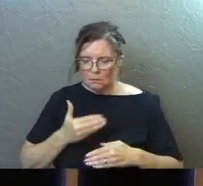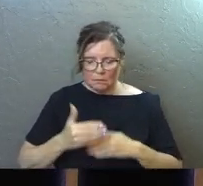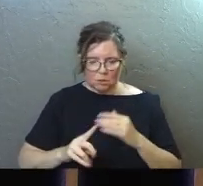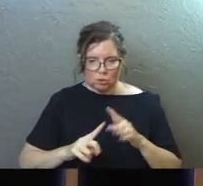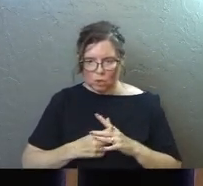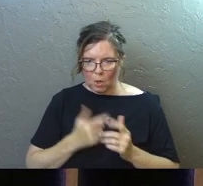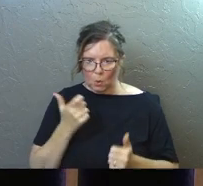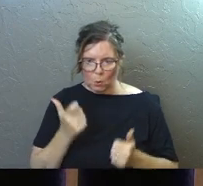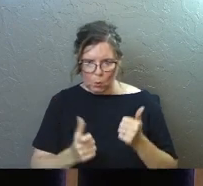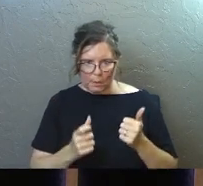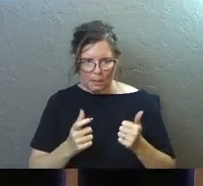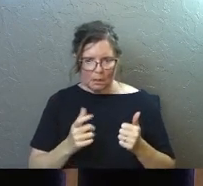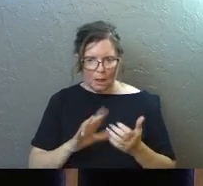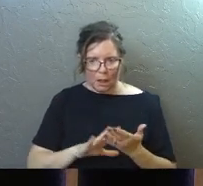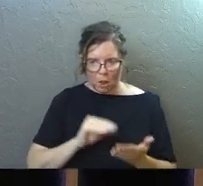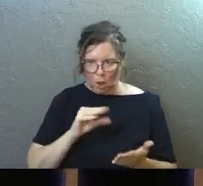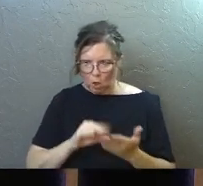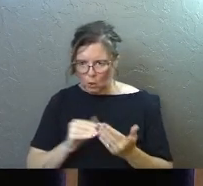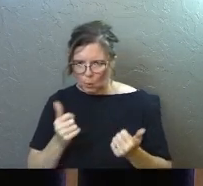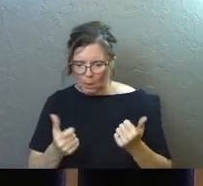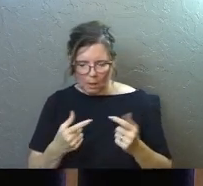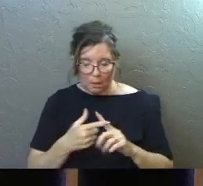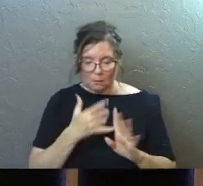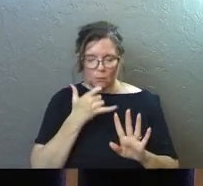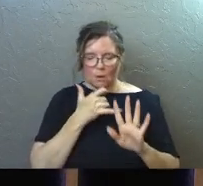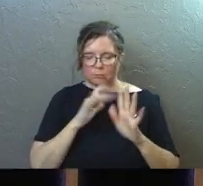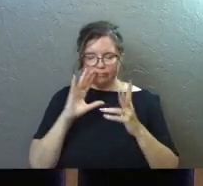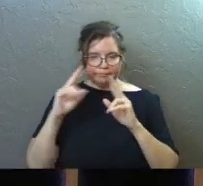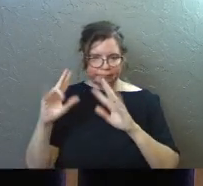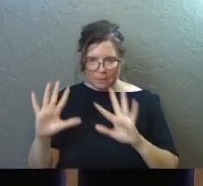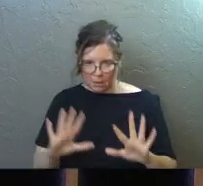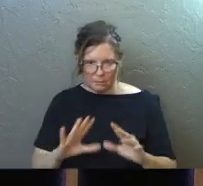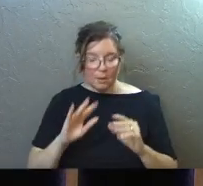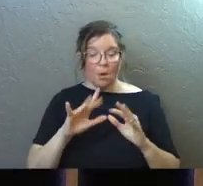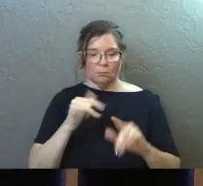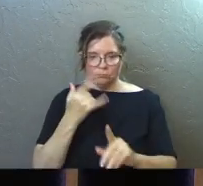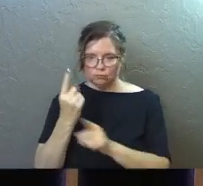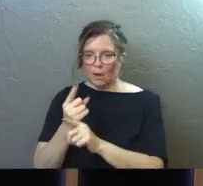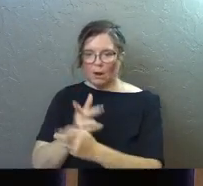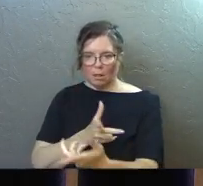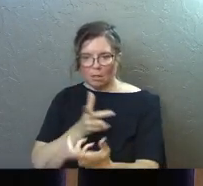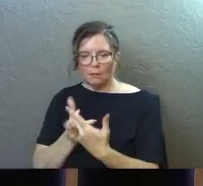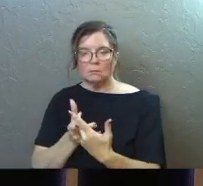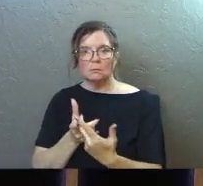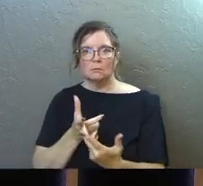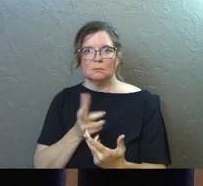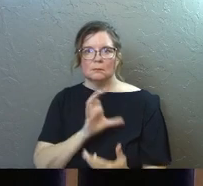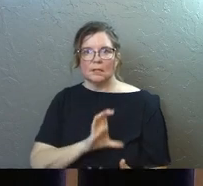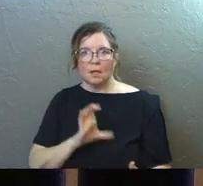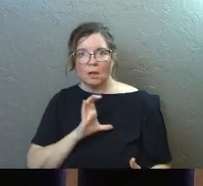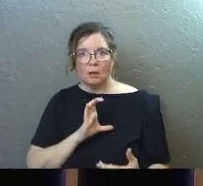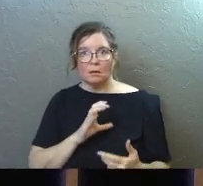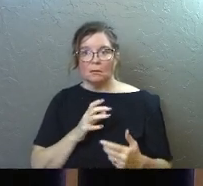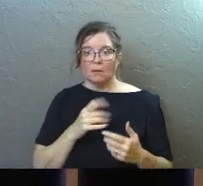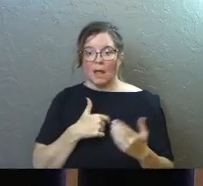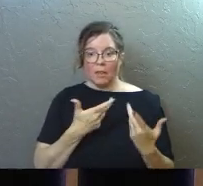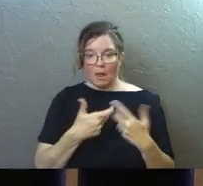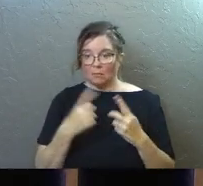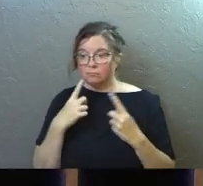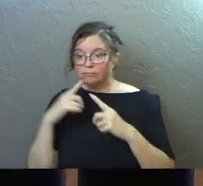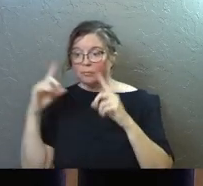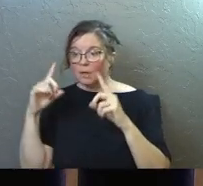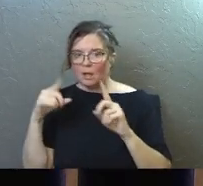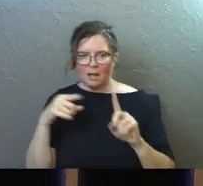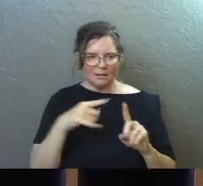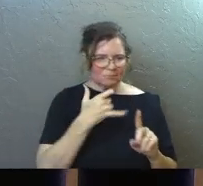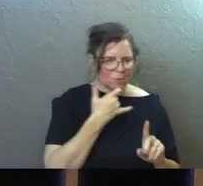God more, you'll see which ones actually do conform to his word and his character, which one other believers are in agreement with. And they pan out